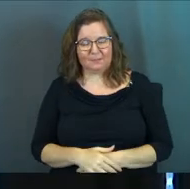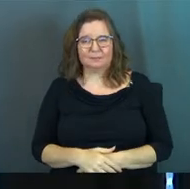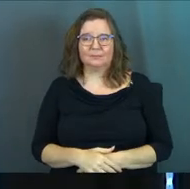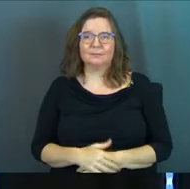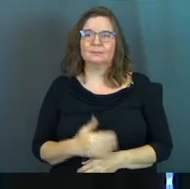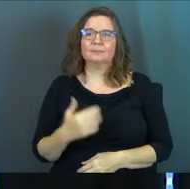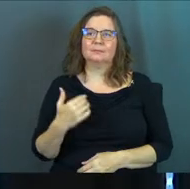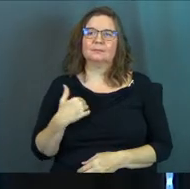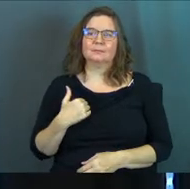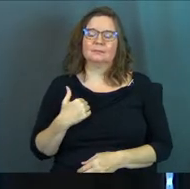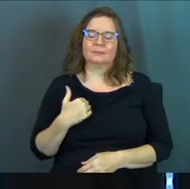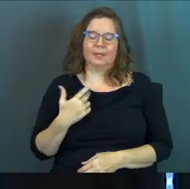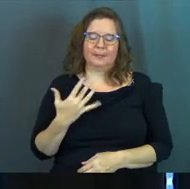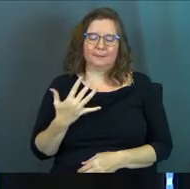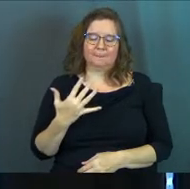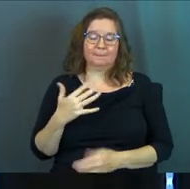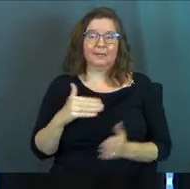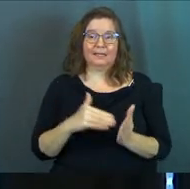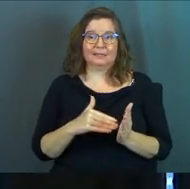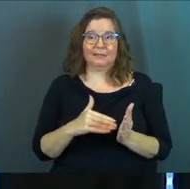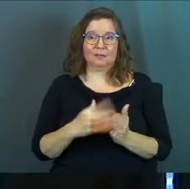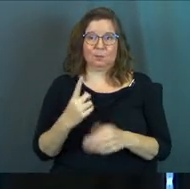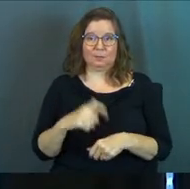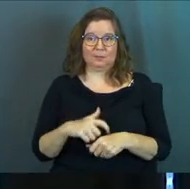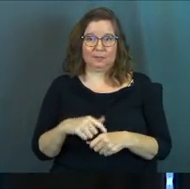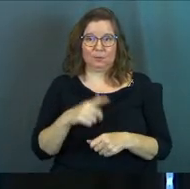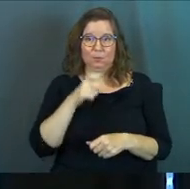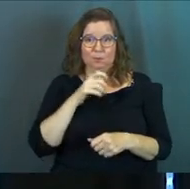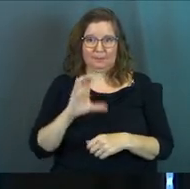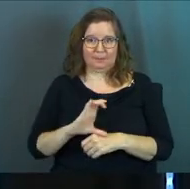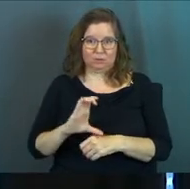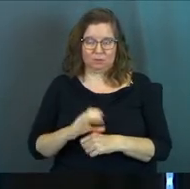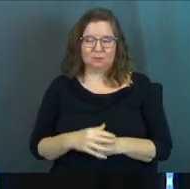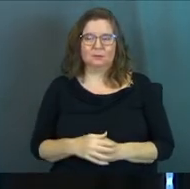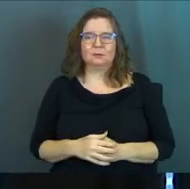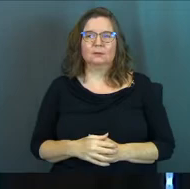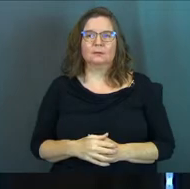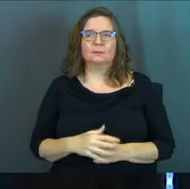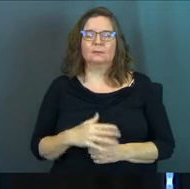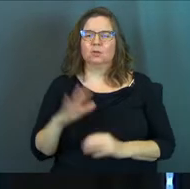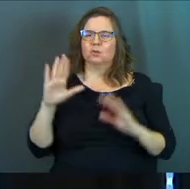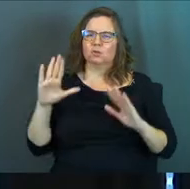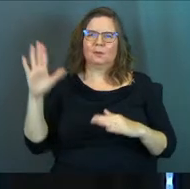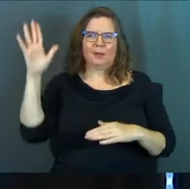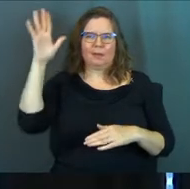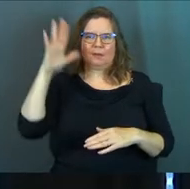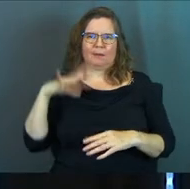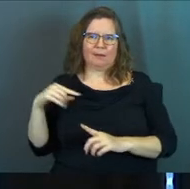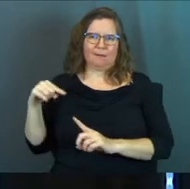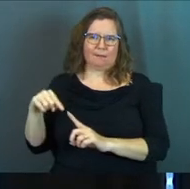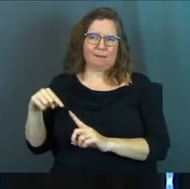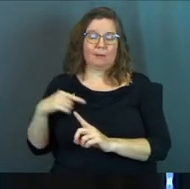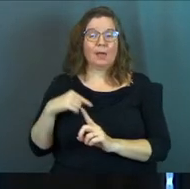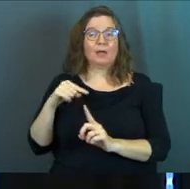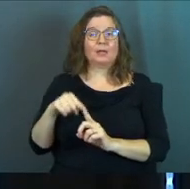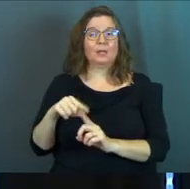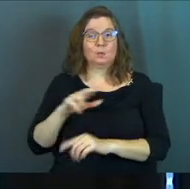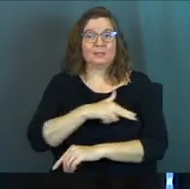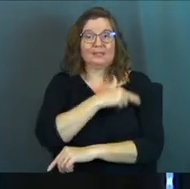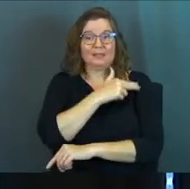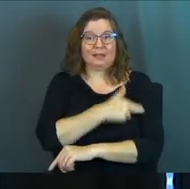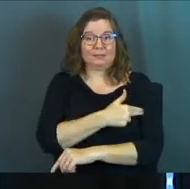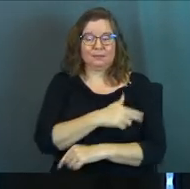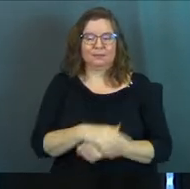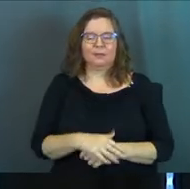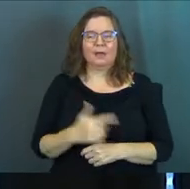I had a doctor once who was in my church. Great guy. And he was in the